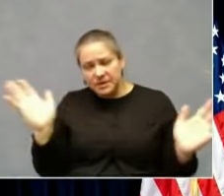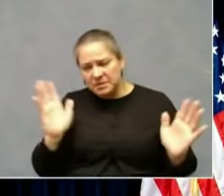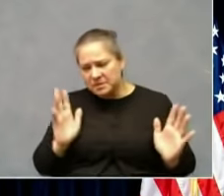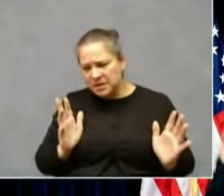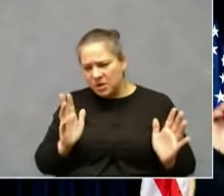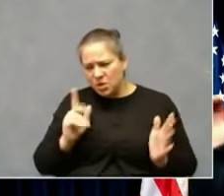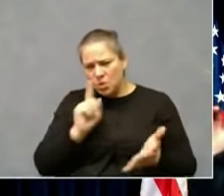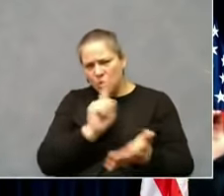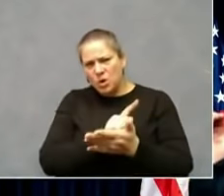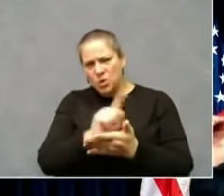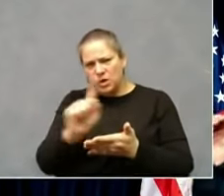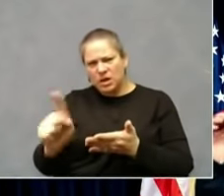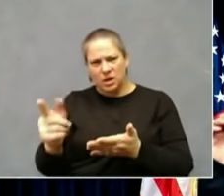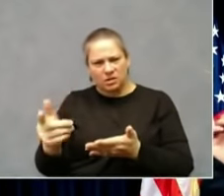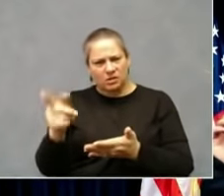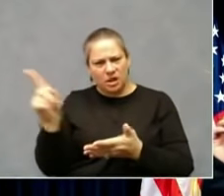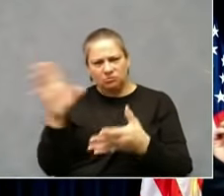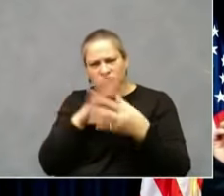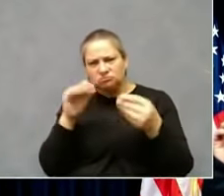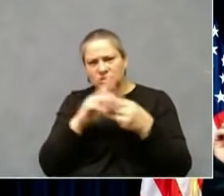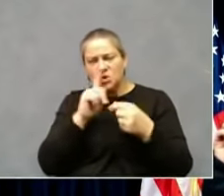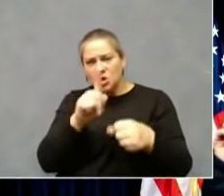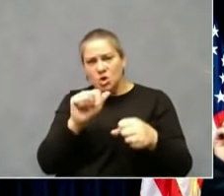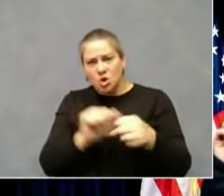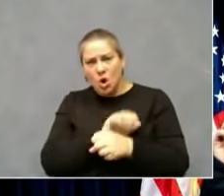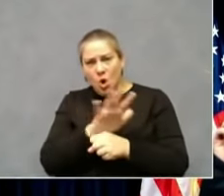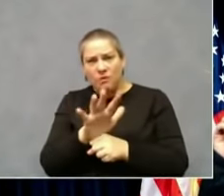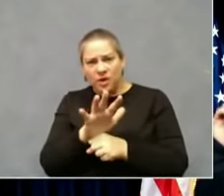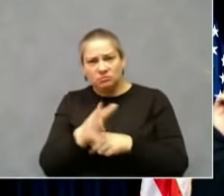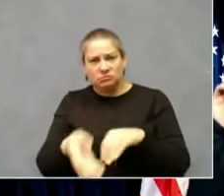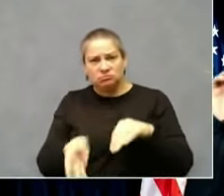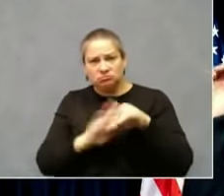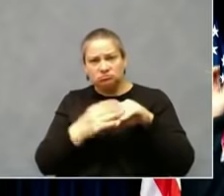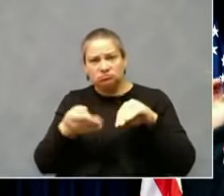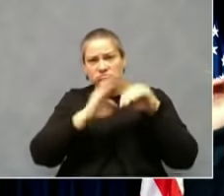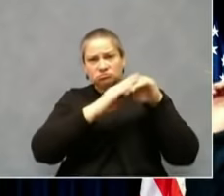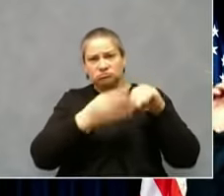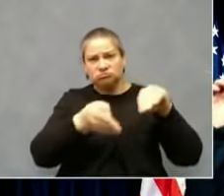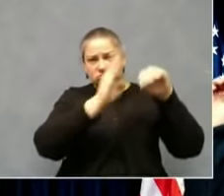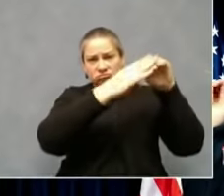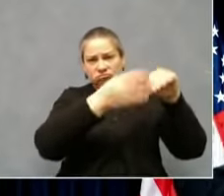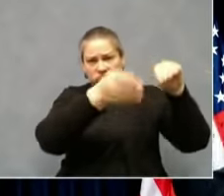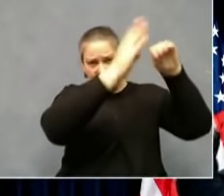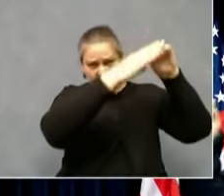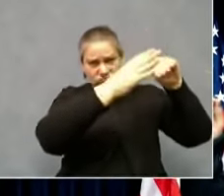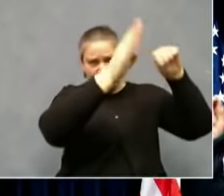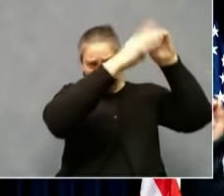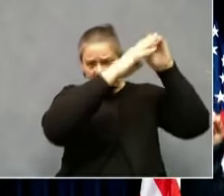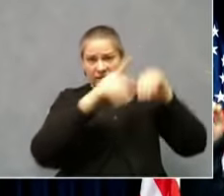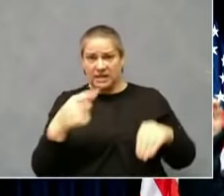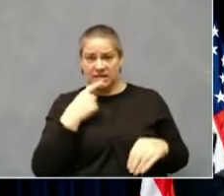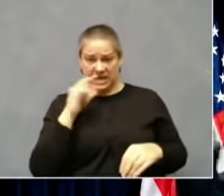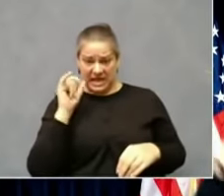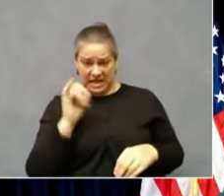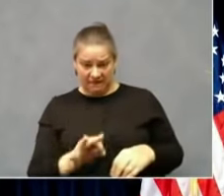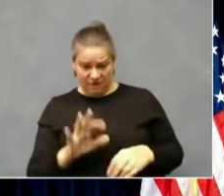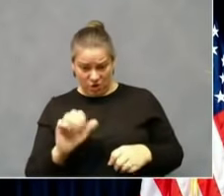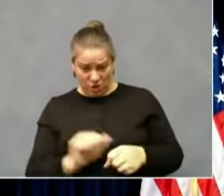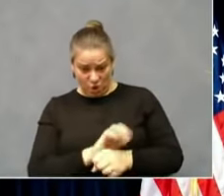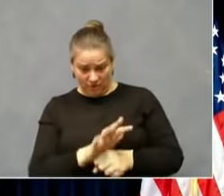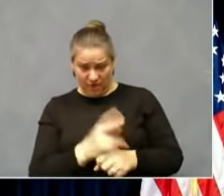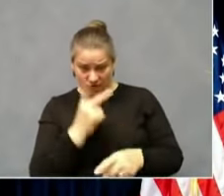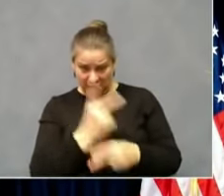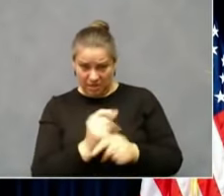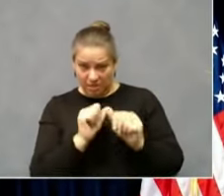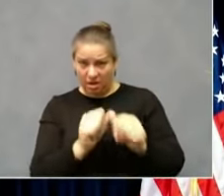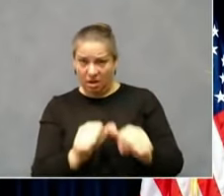about how quickly their COVID patients were increasing. And if that continue to increase, plus with their concern about what would happen